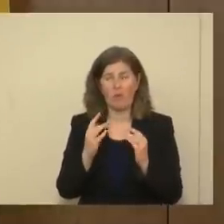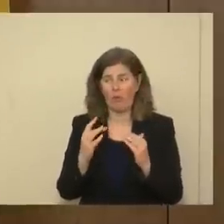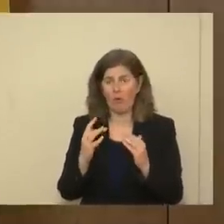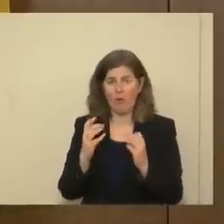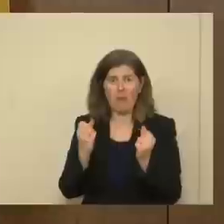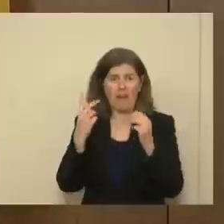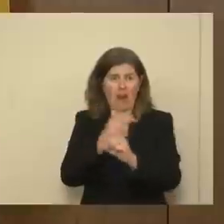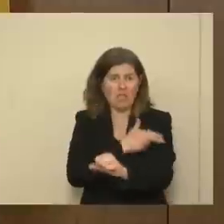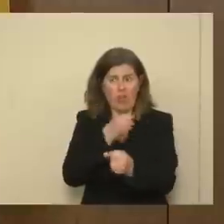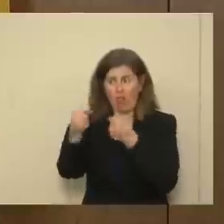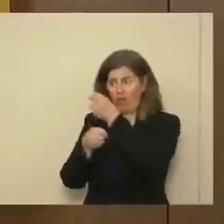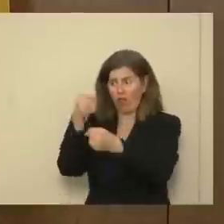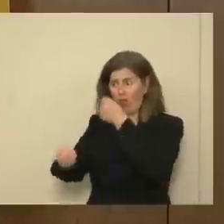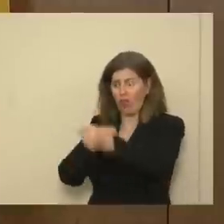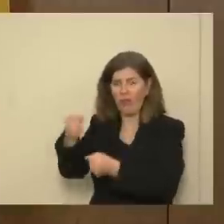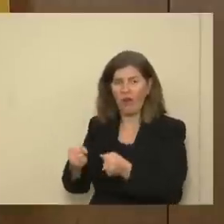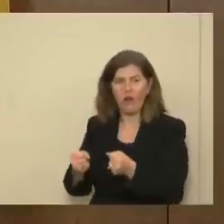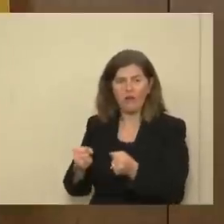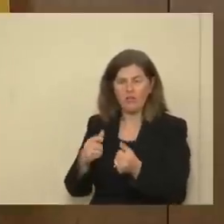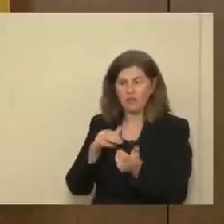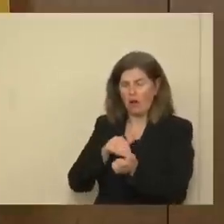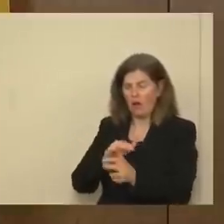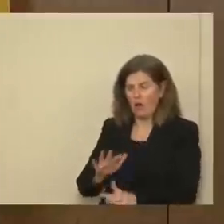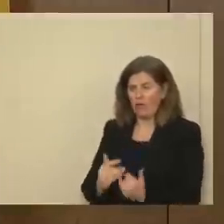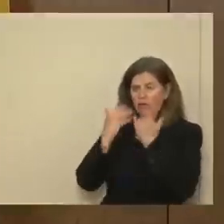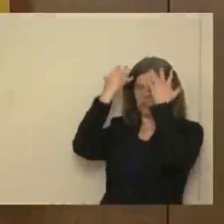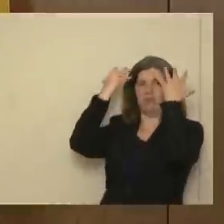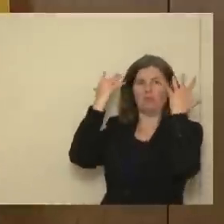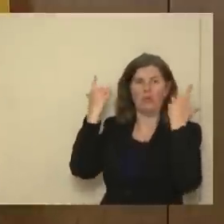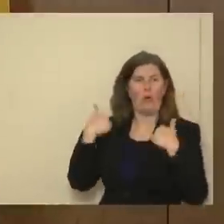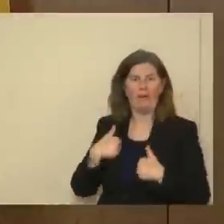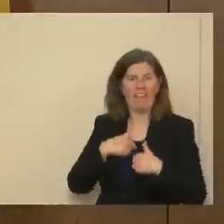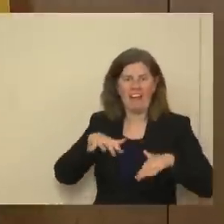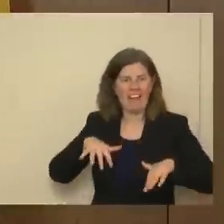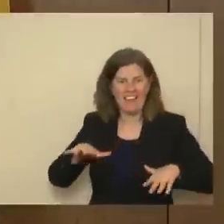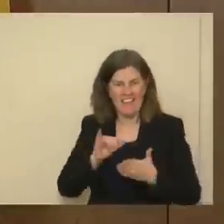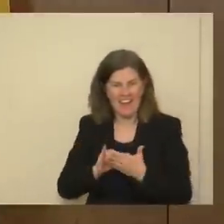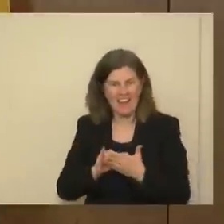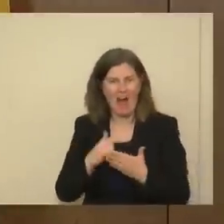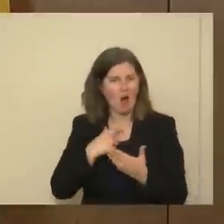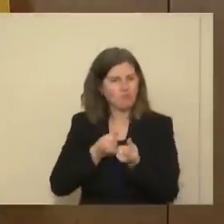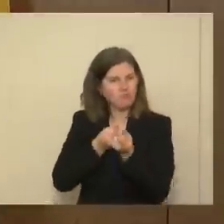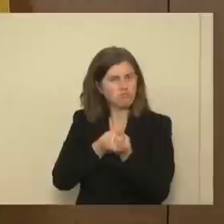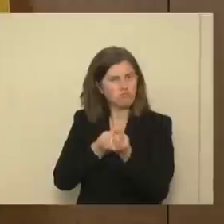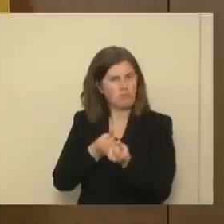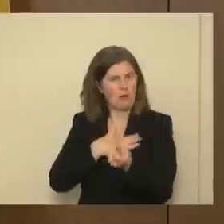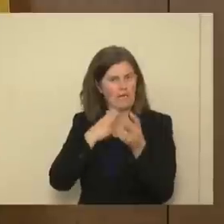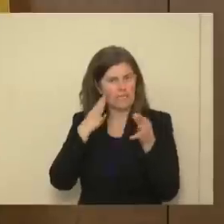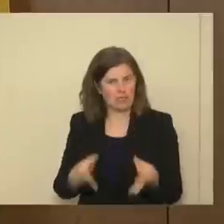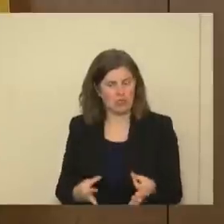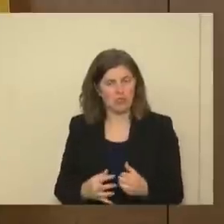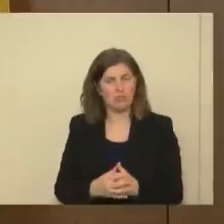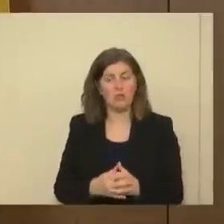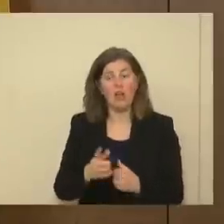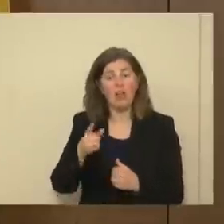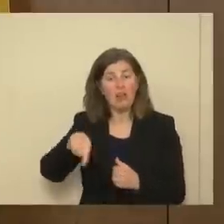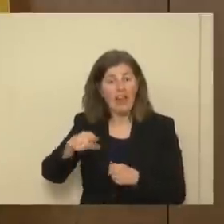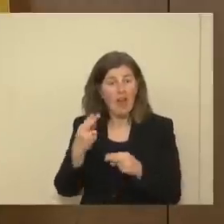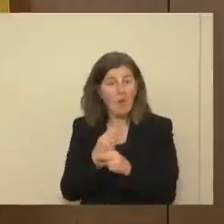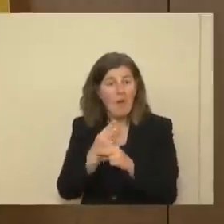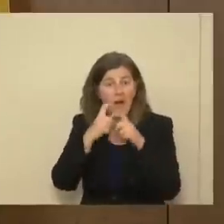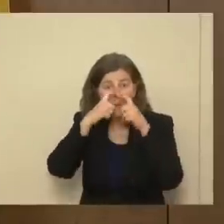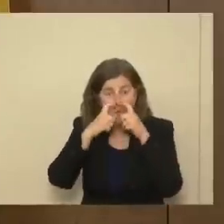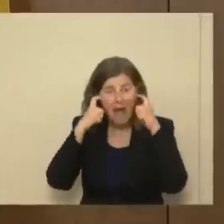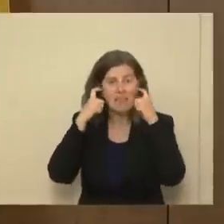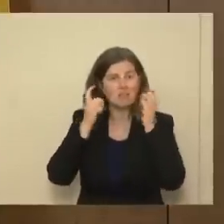other issues that put their health care providers at risk. We haven't done that. I stand behind those decisions. They wear masks. They